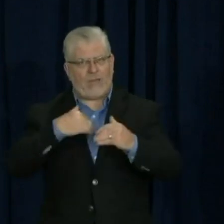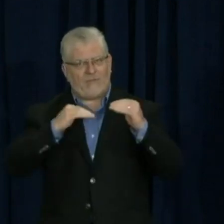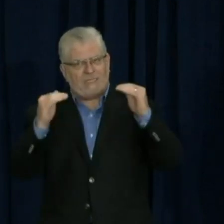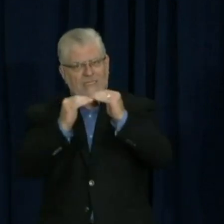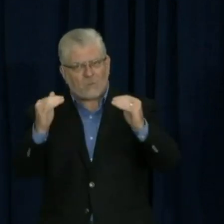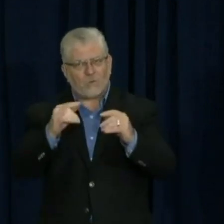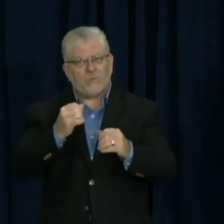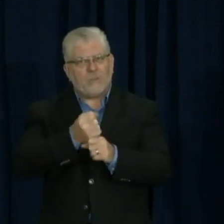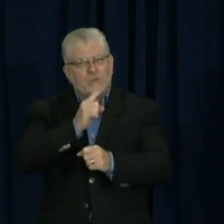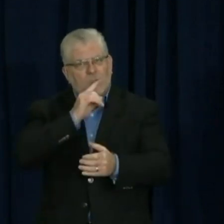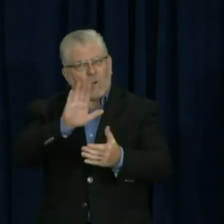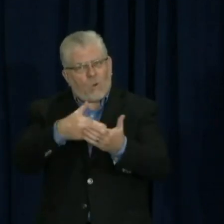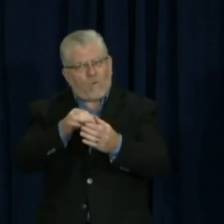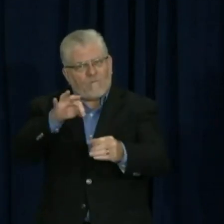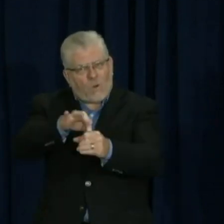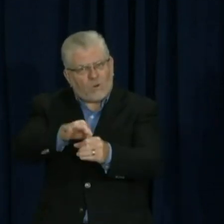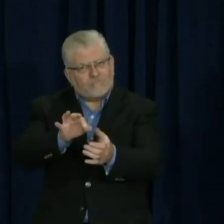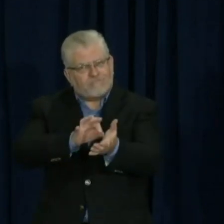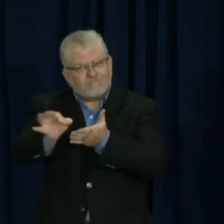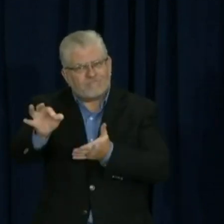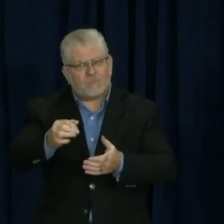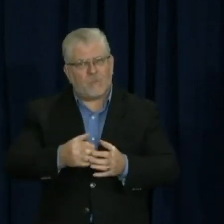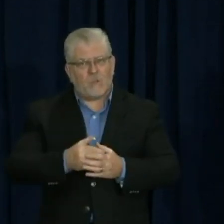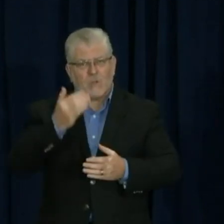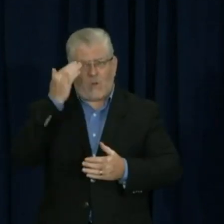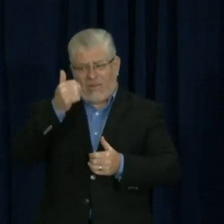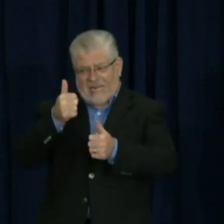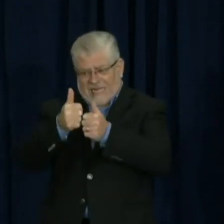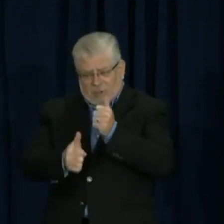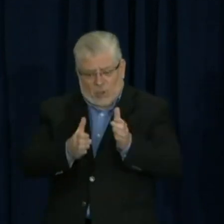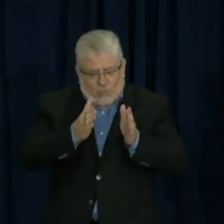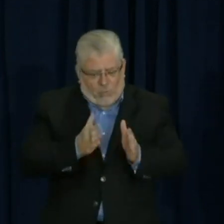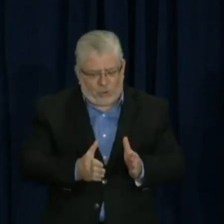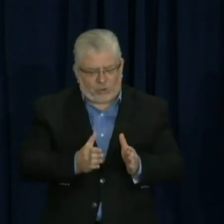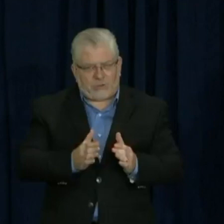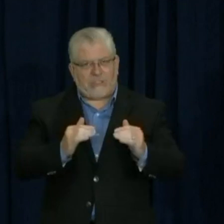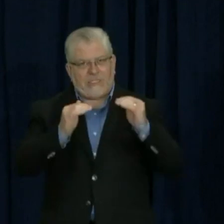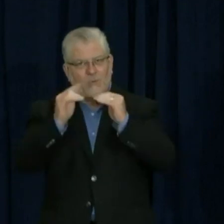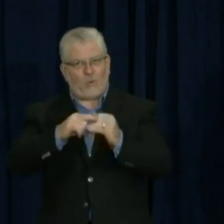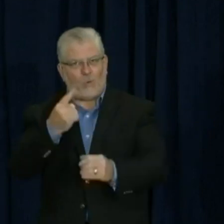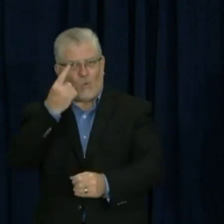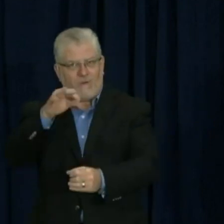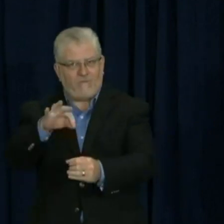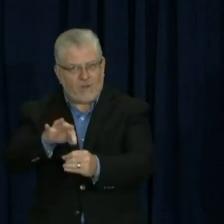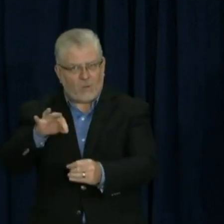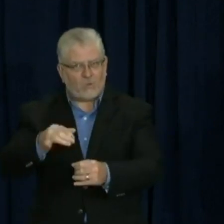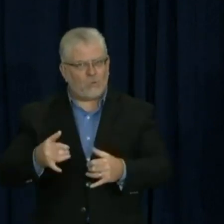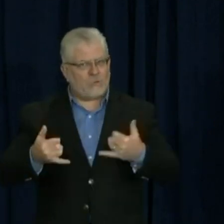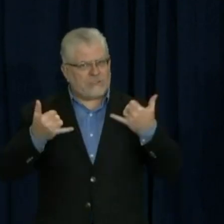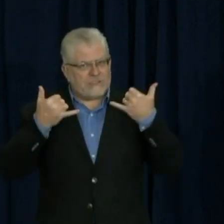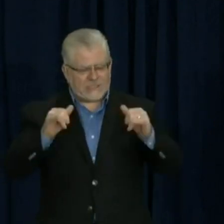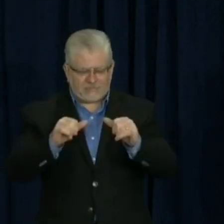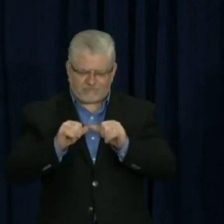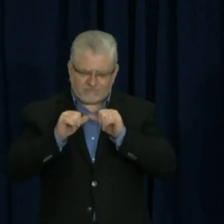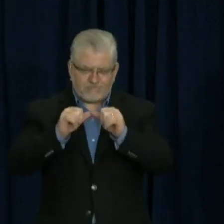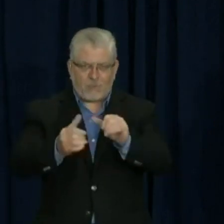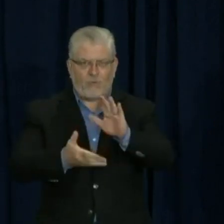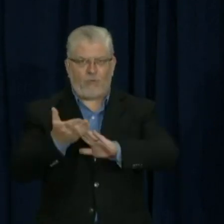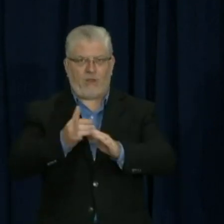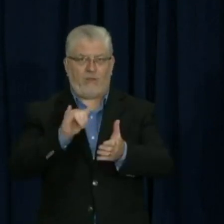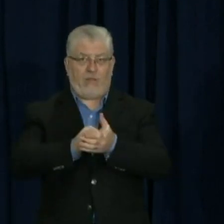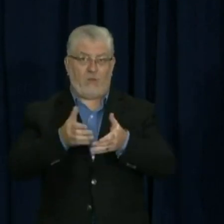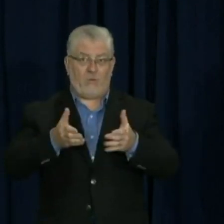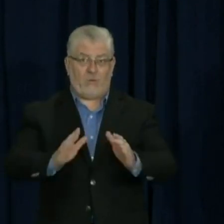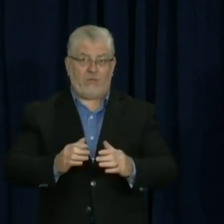one vote – that still carries, and it has to carry here. Our democracy has withstood challenges